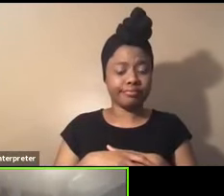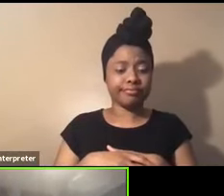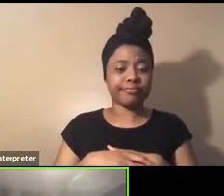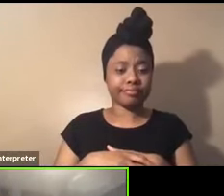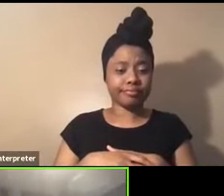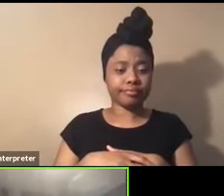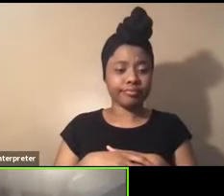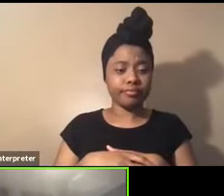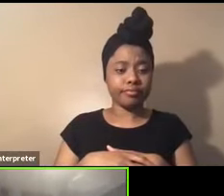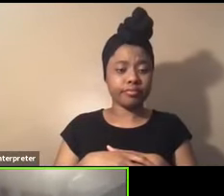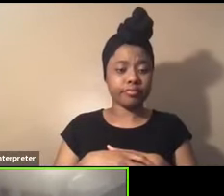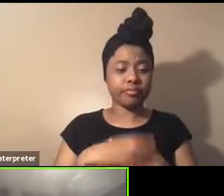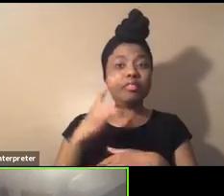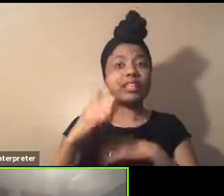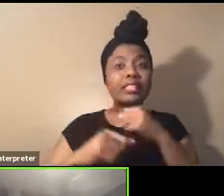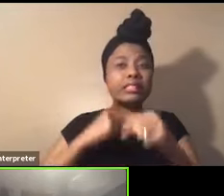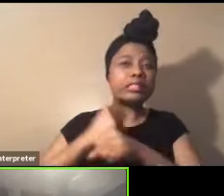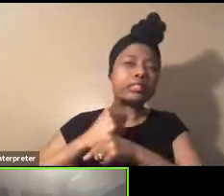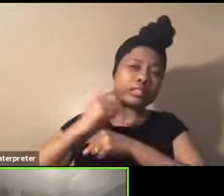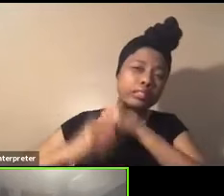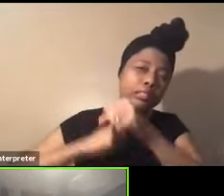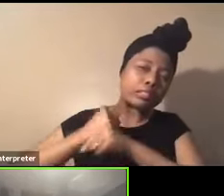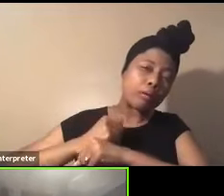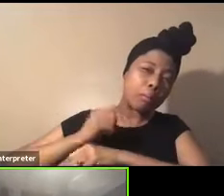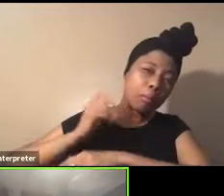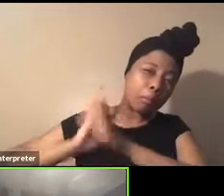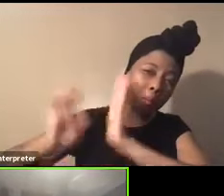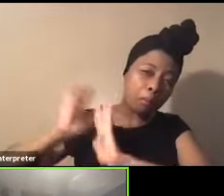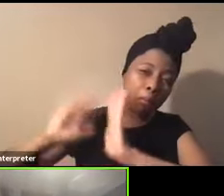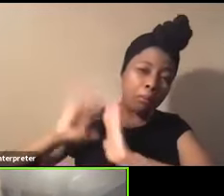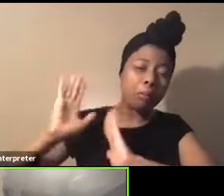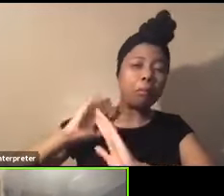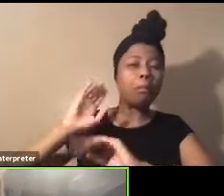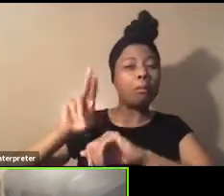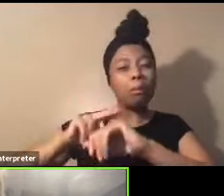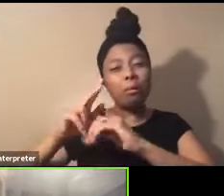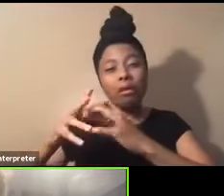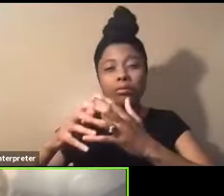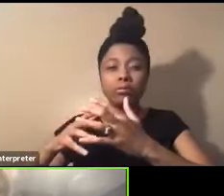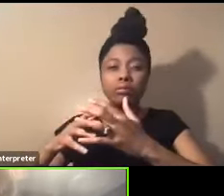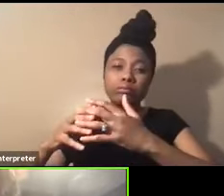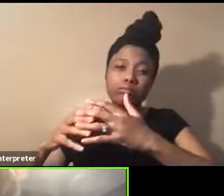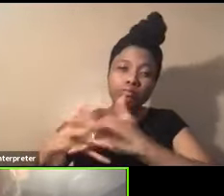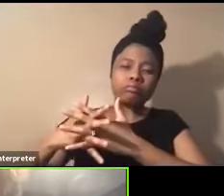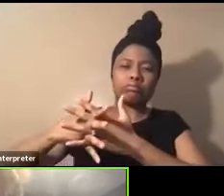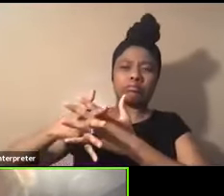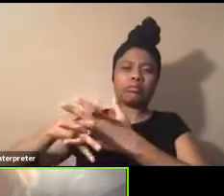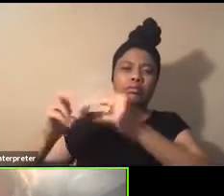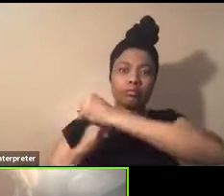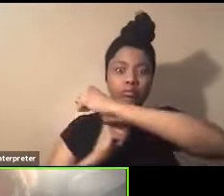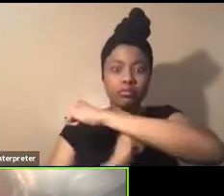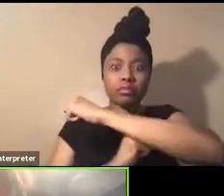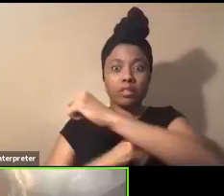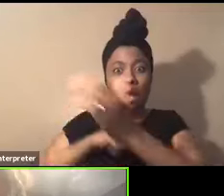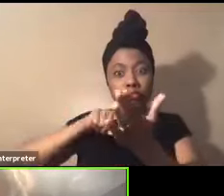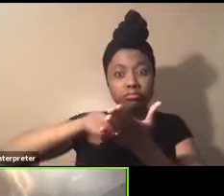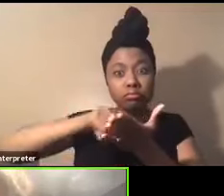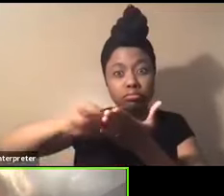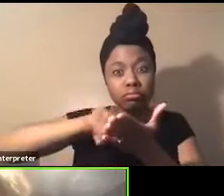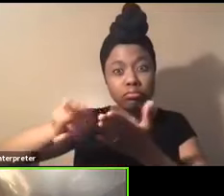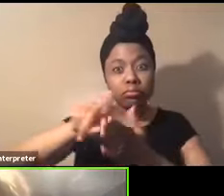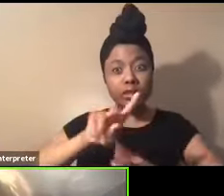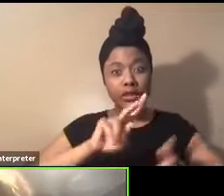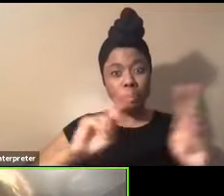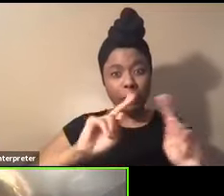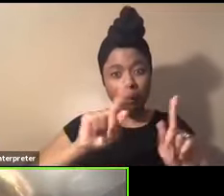years and centuries and, you know, original foundations of studies and observation of people, um,